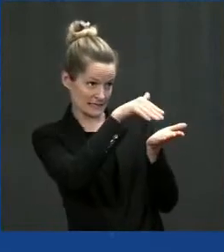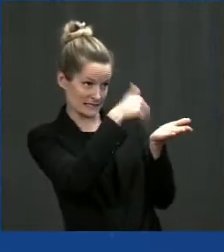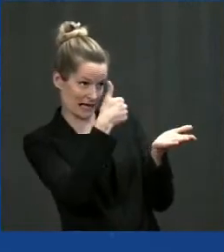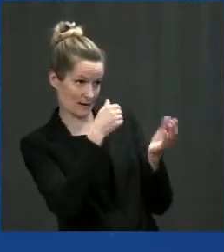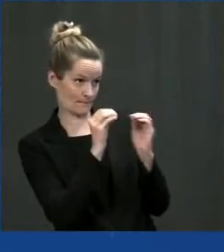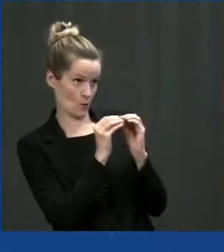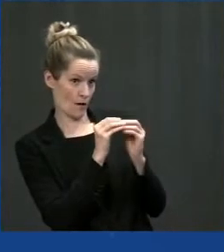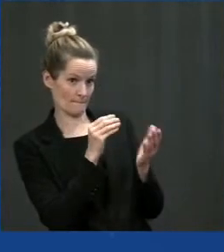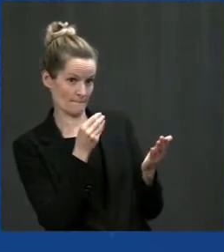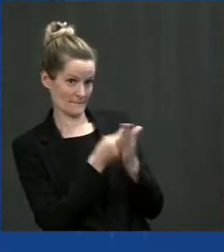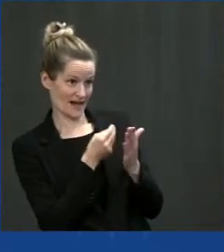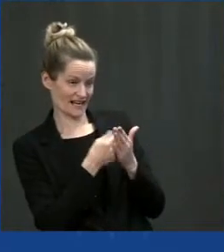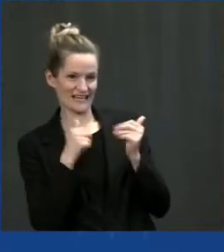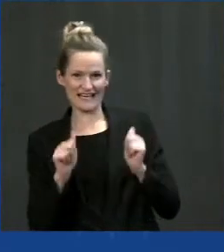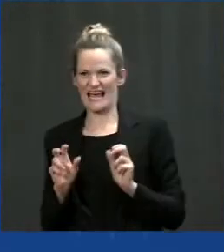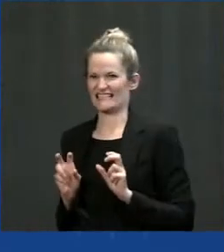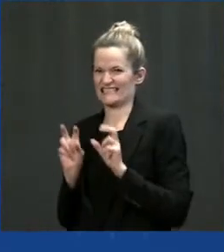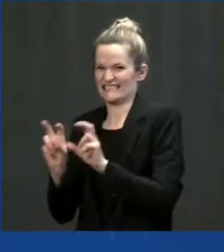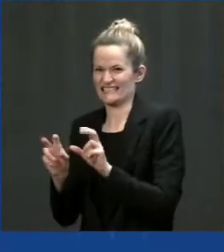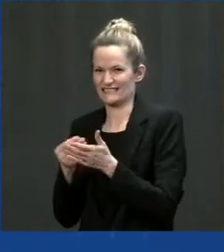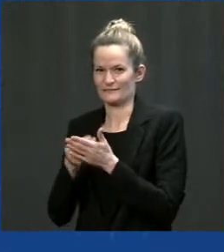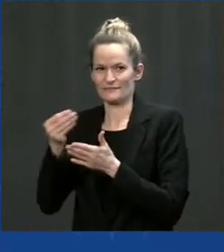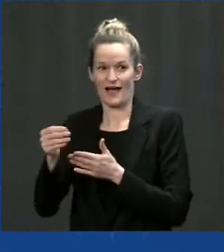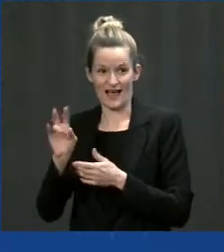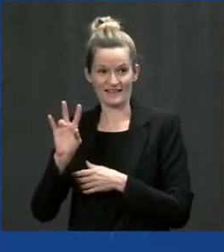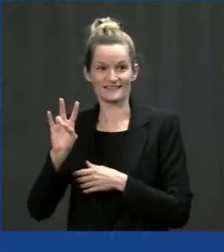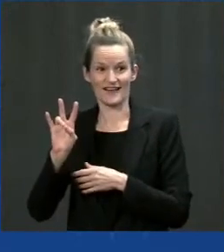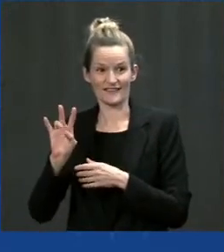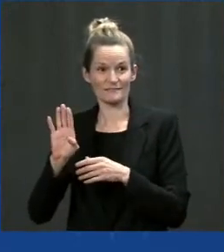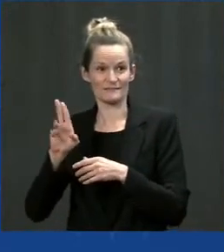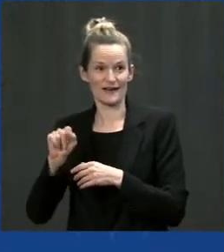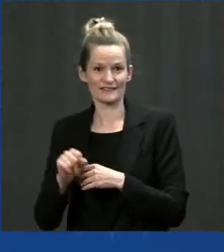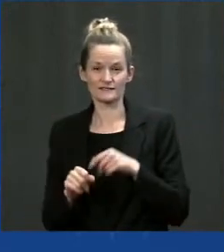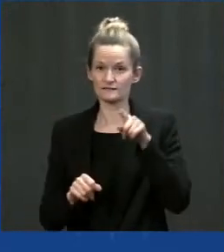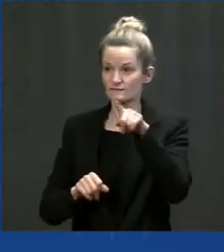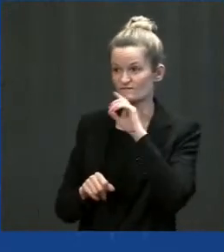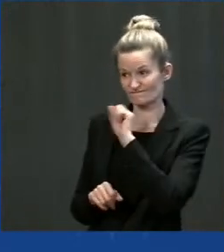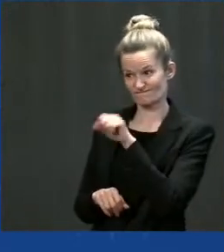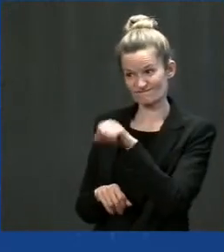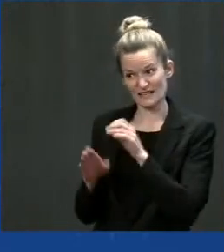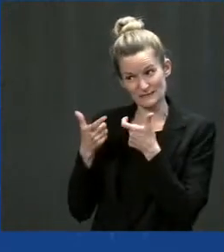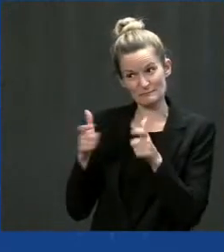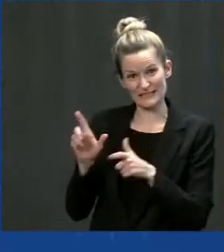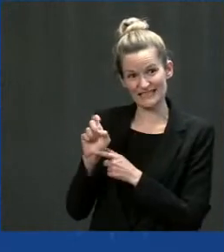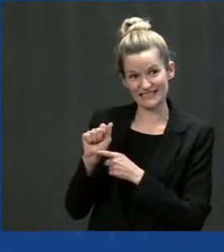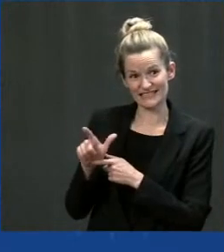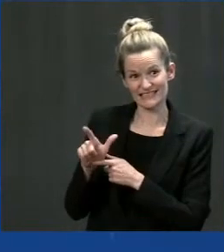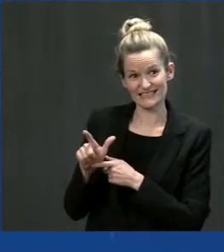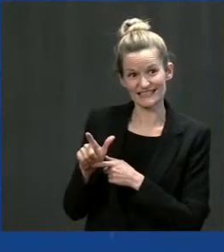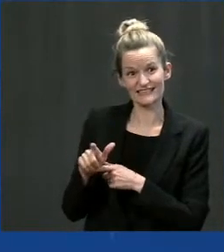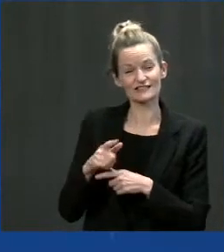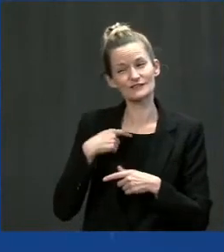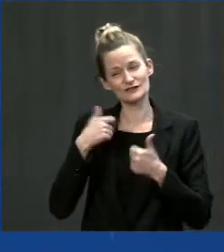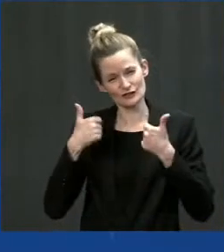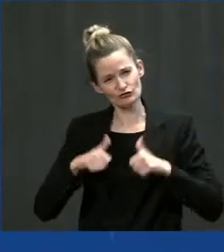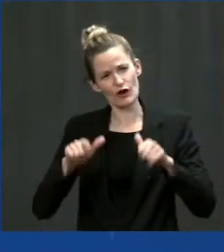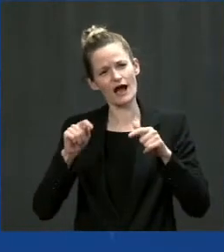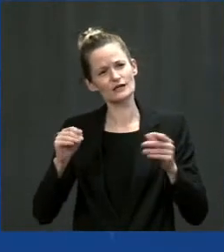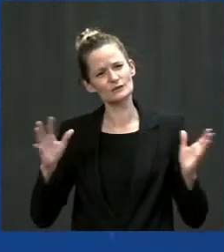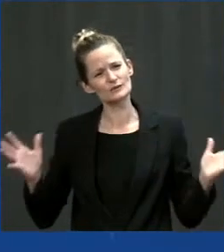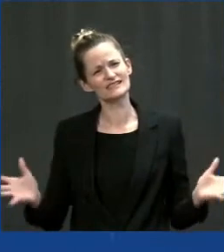it is really a big, big deal. And one of the things we're doing is we have provisions that we're trying to encourage the